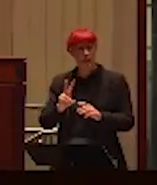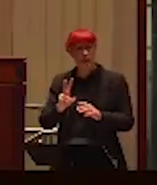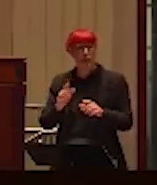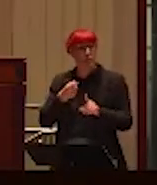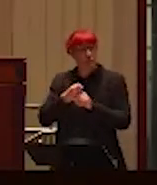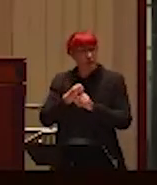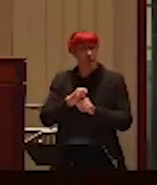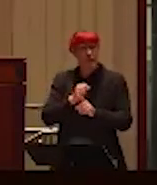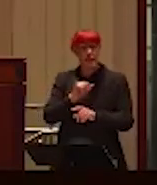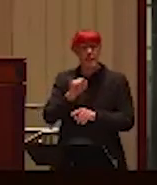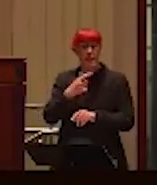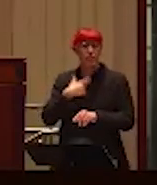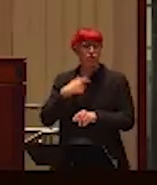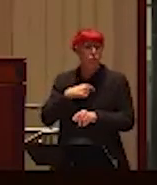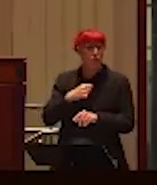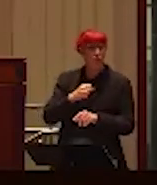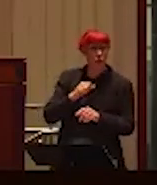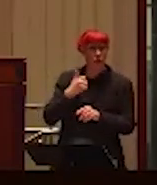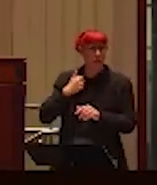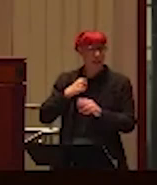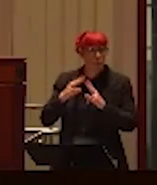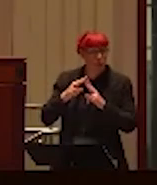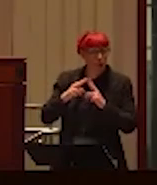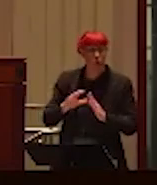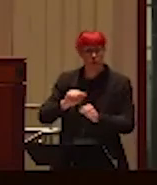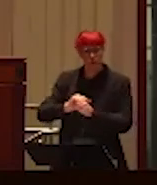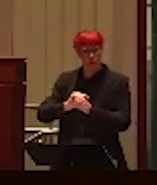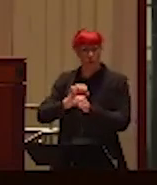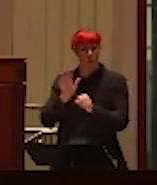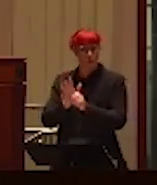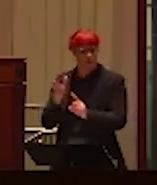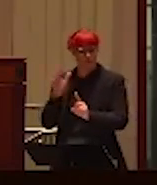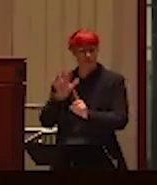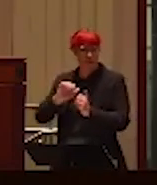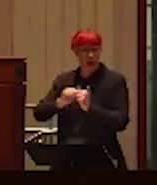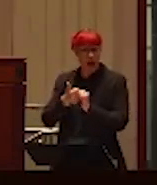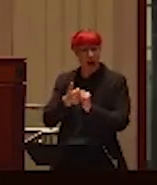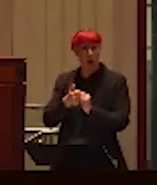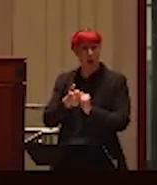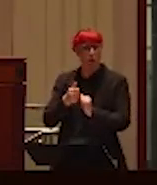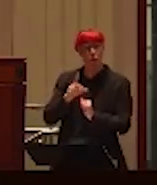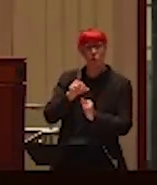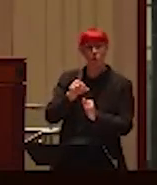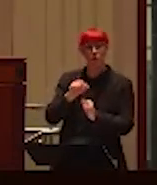Another one was COVID-19 brings home how partner violence affects diverse people. And most recently,